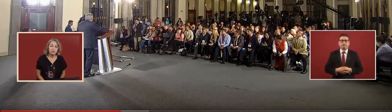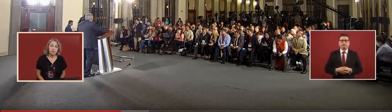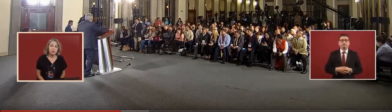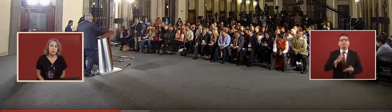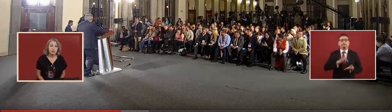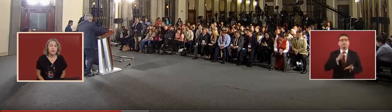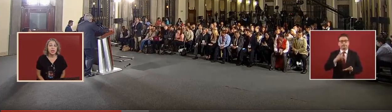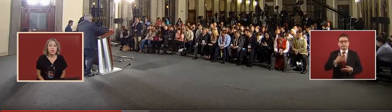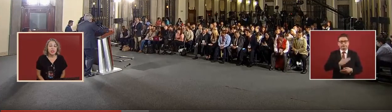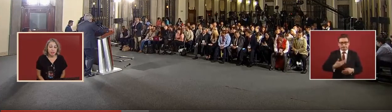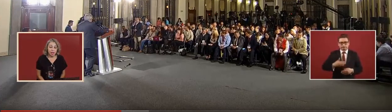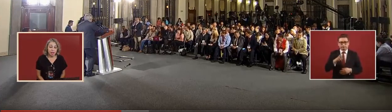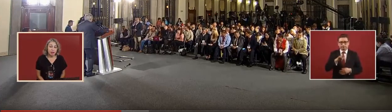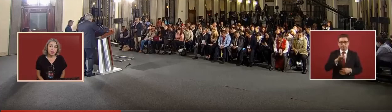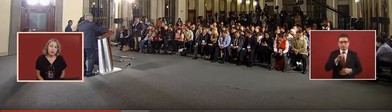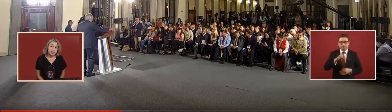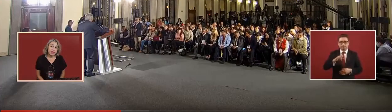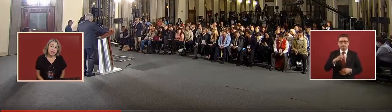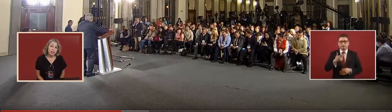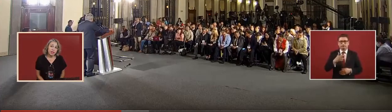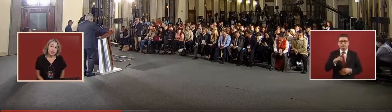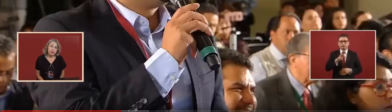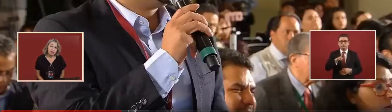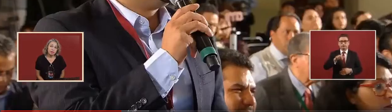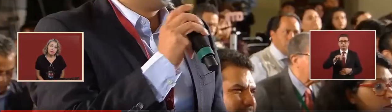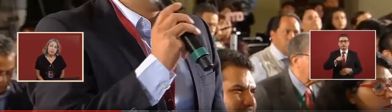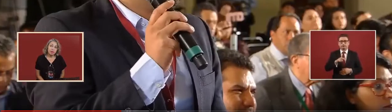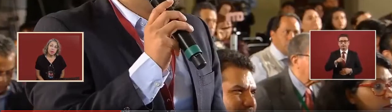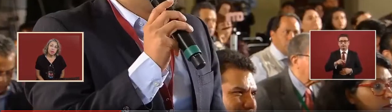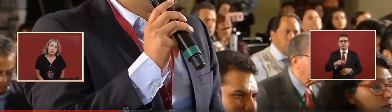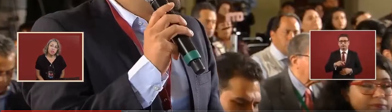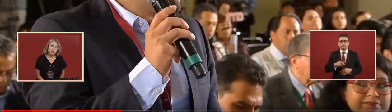Rafael Herrera works with Vicente Serrano.